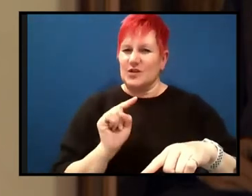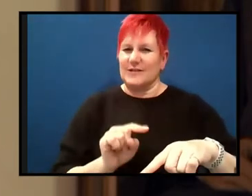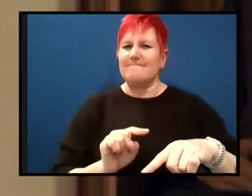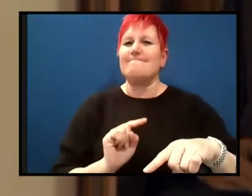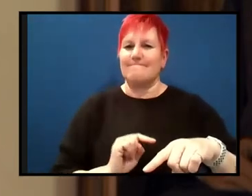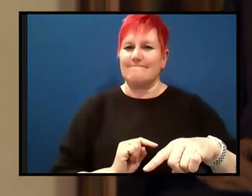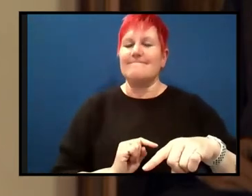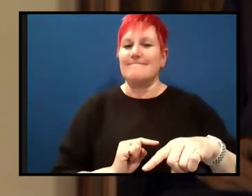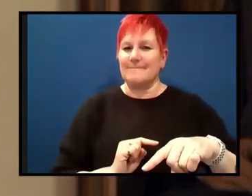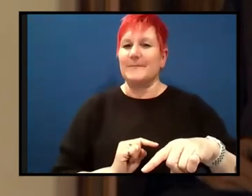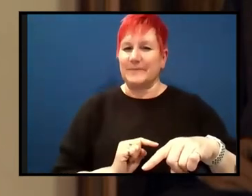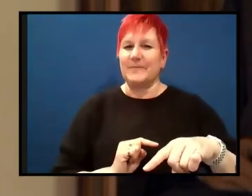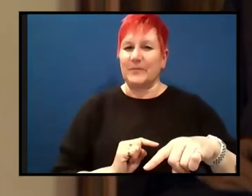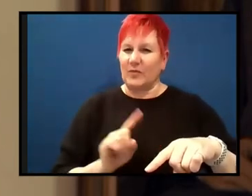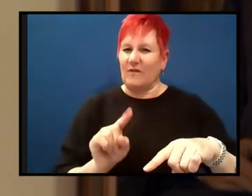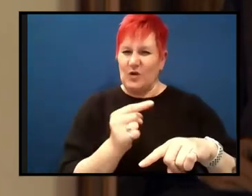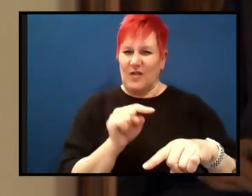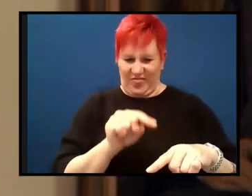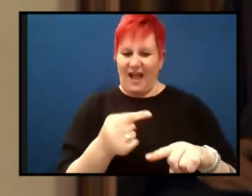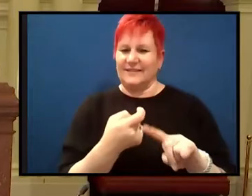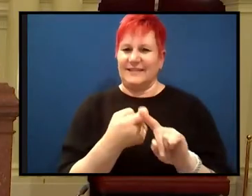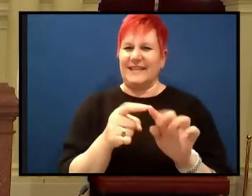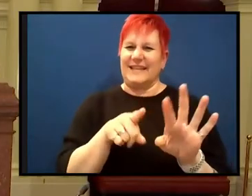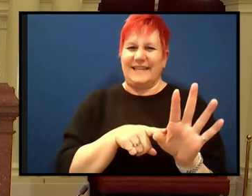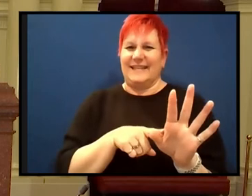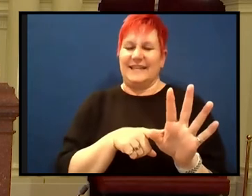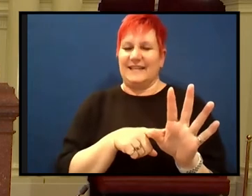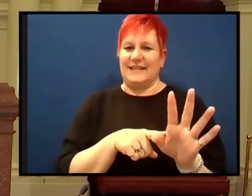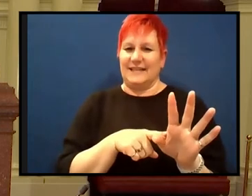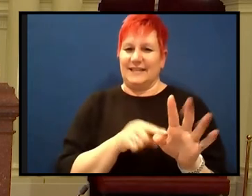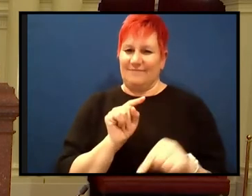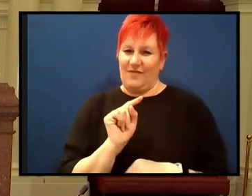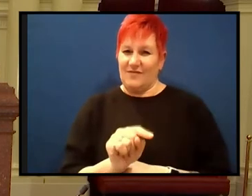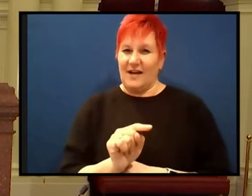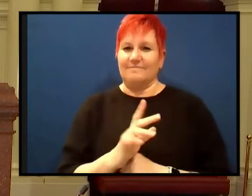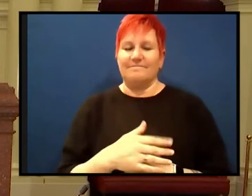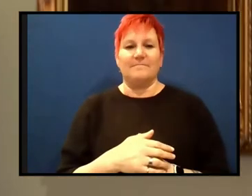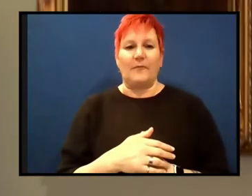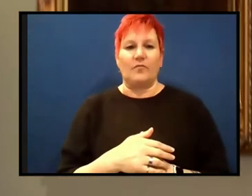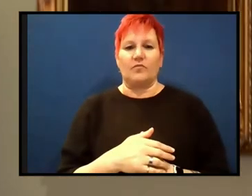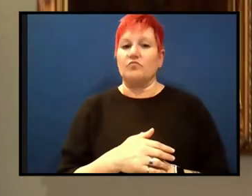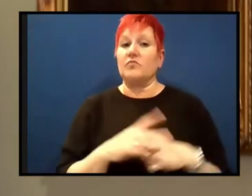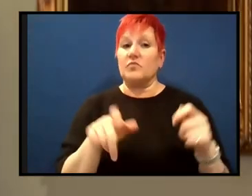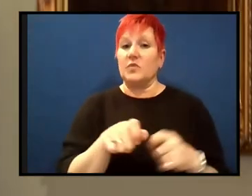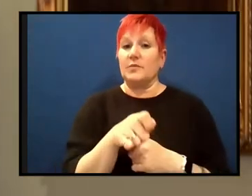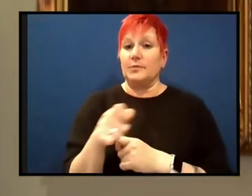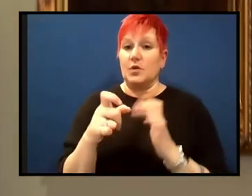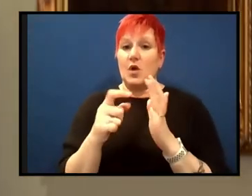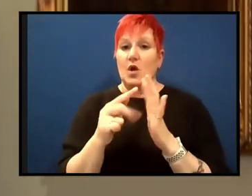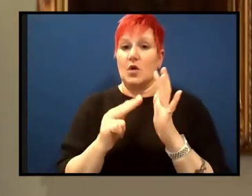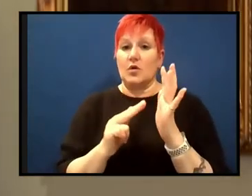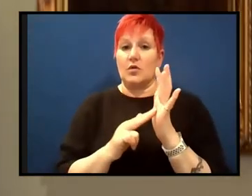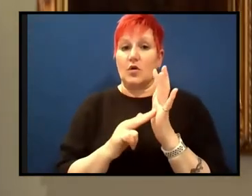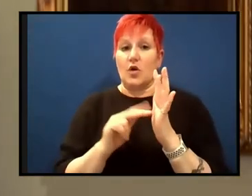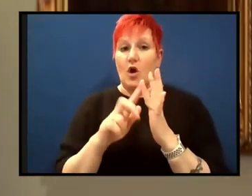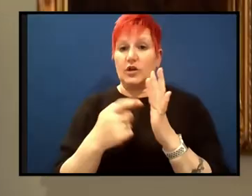spreading was the, was the key point. All right. Let's bring in, uh, Connor now. Connor, what's